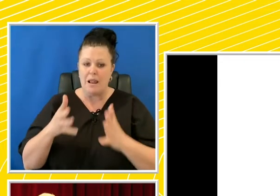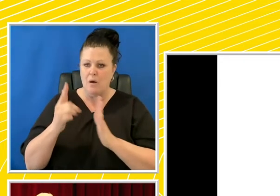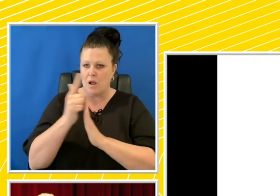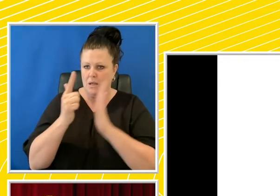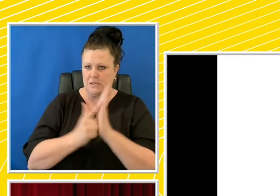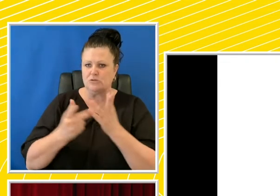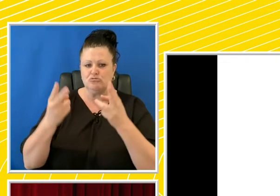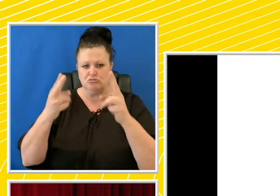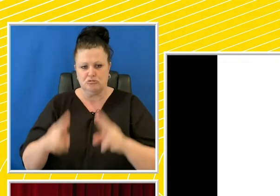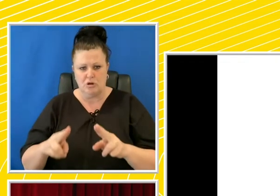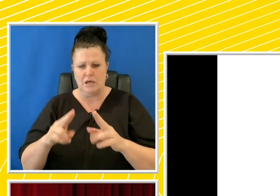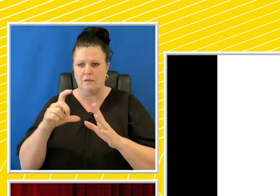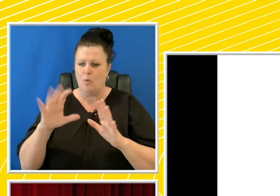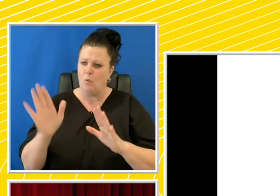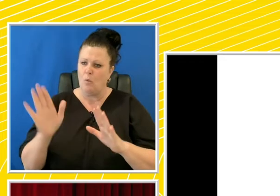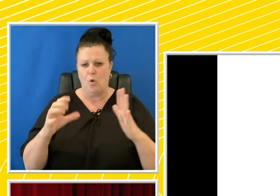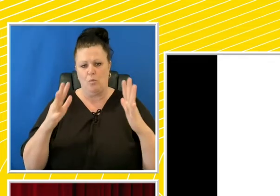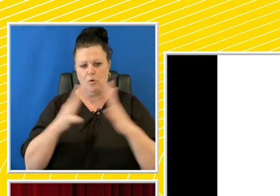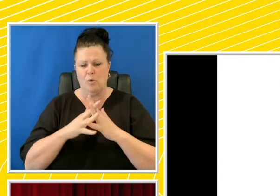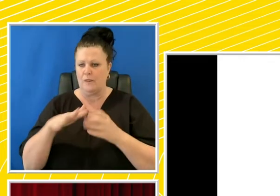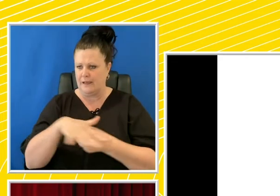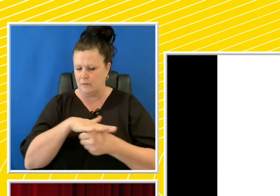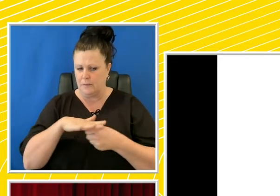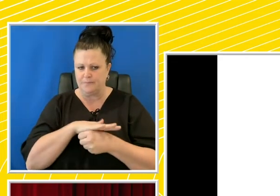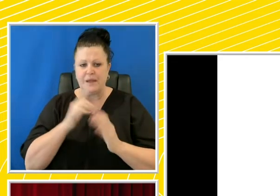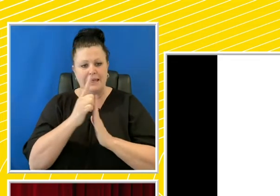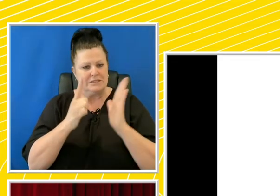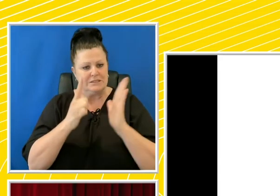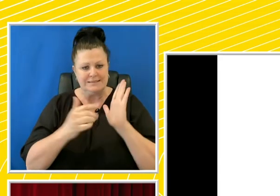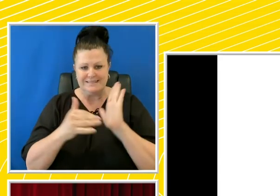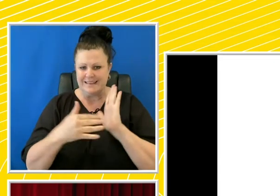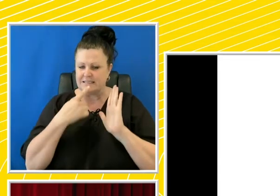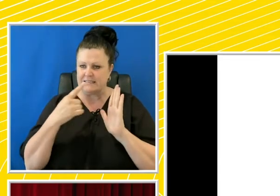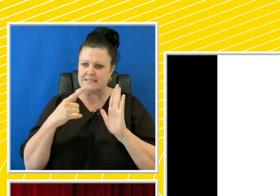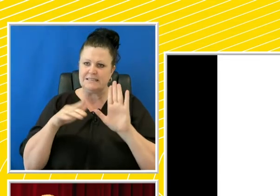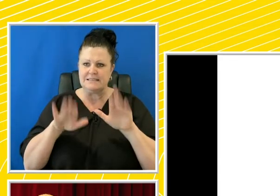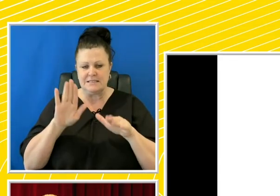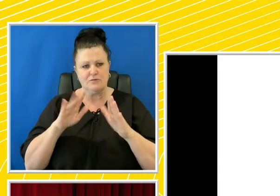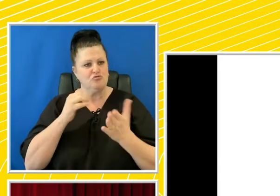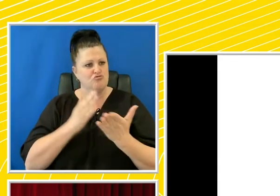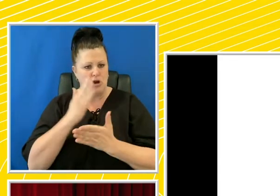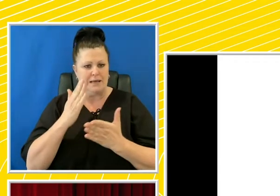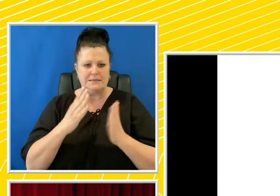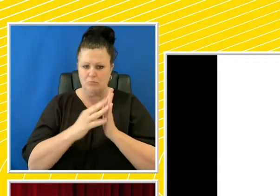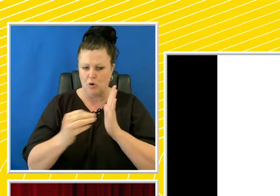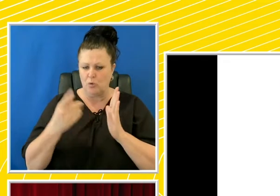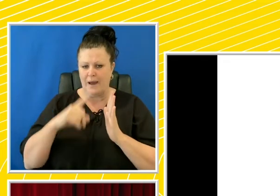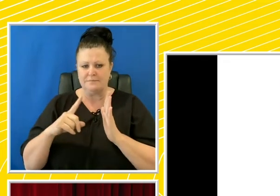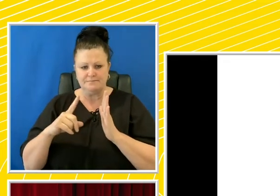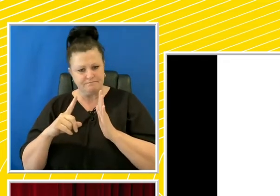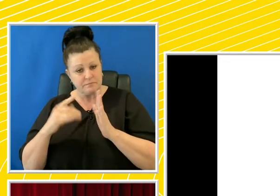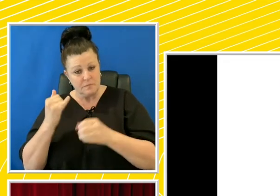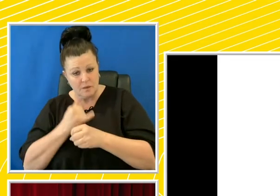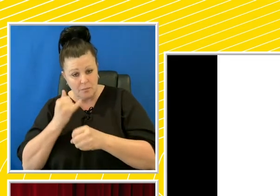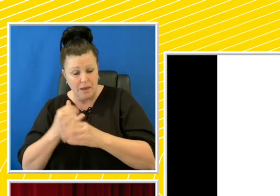all Commonwealth jurisdictions. Legislation is now predicated on the civil rights model as against the original medical model seen in the Northern Territory,